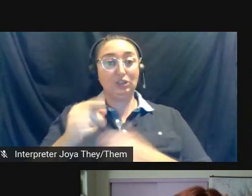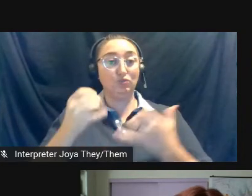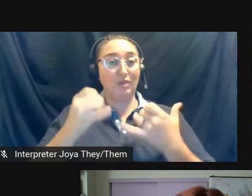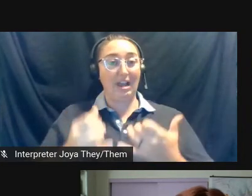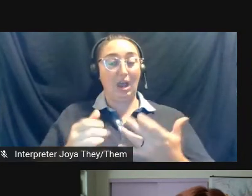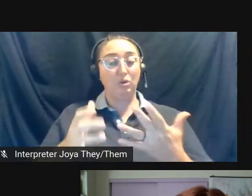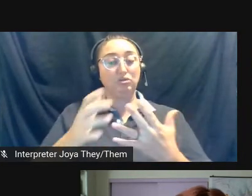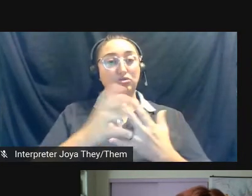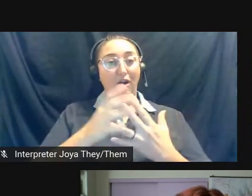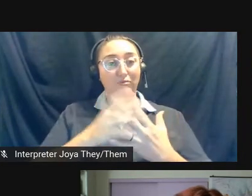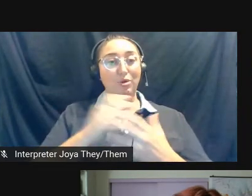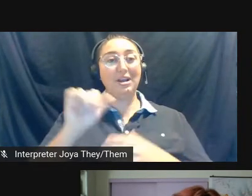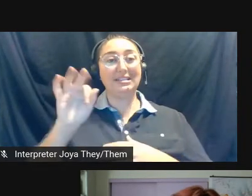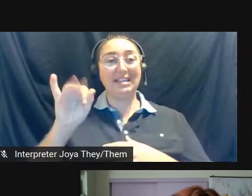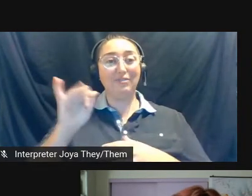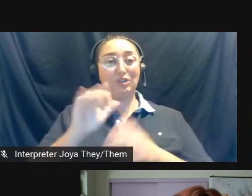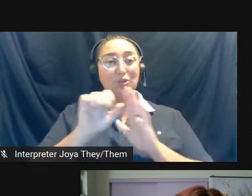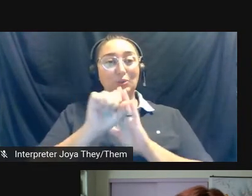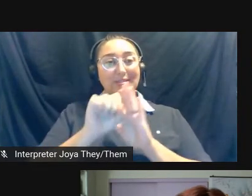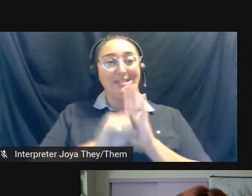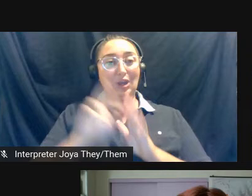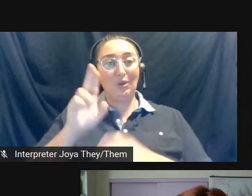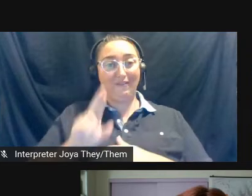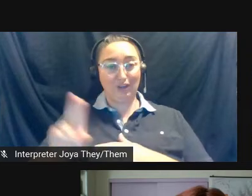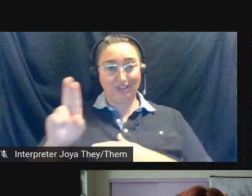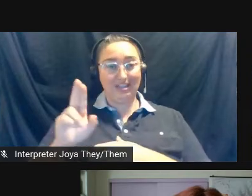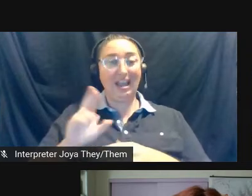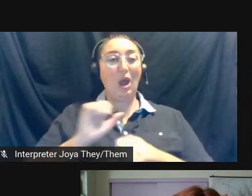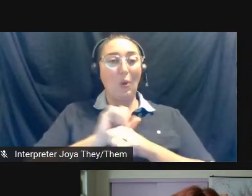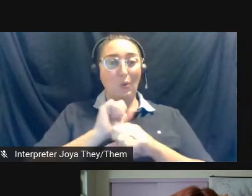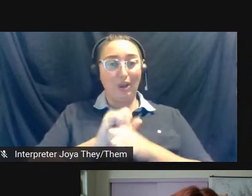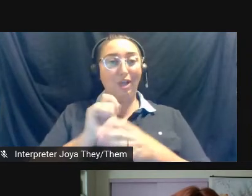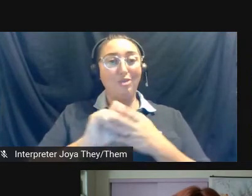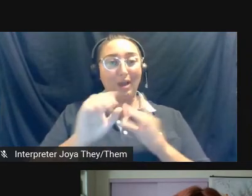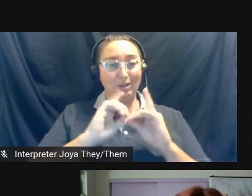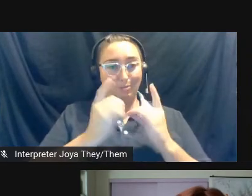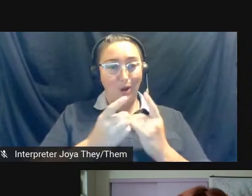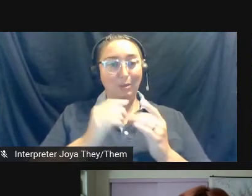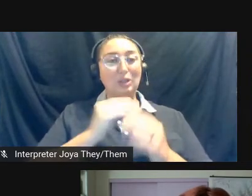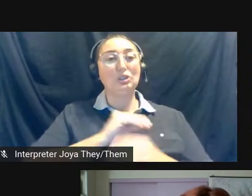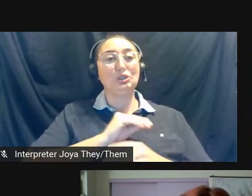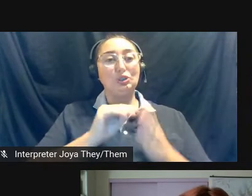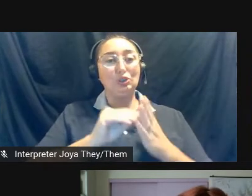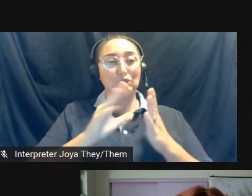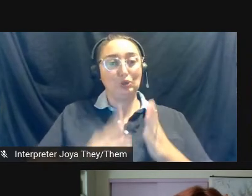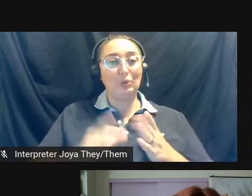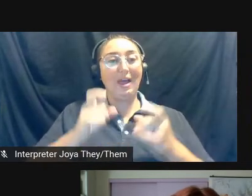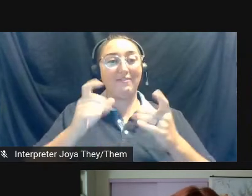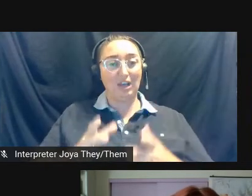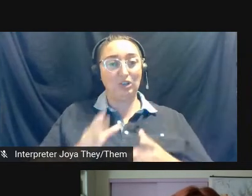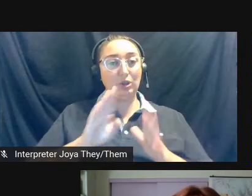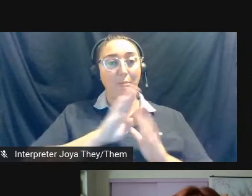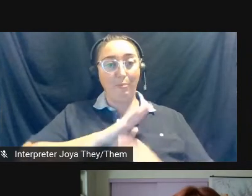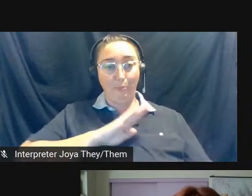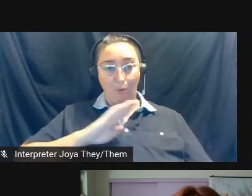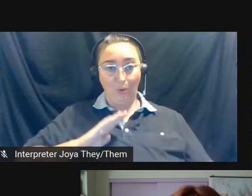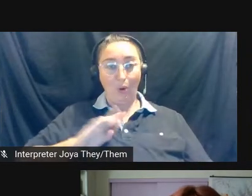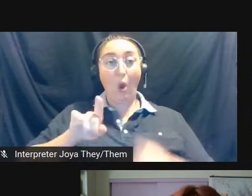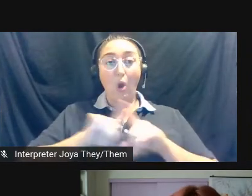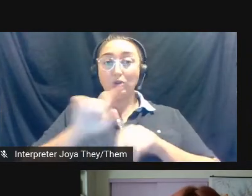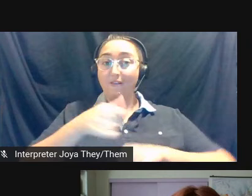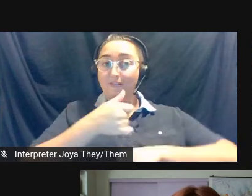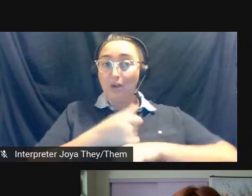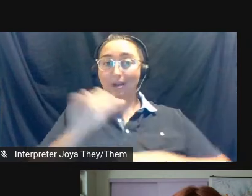Francisco State University, where they serve on the journalism department's student advisory board. He is also the founder of San Francisco